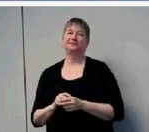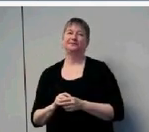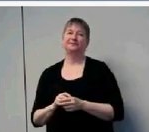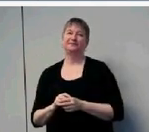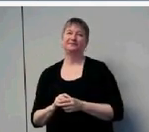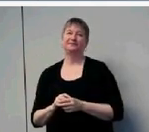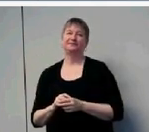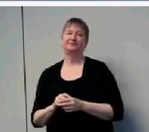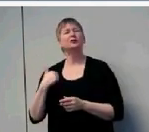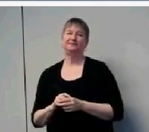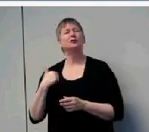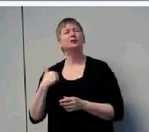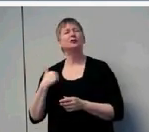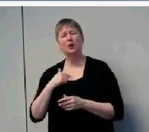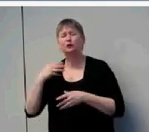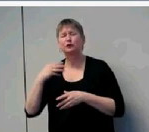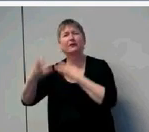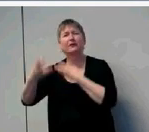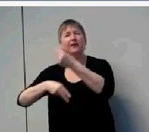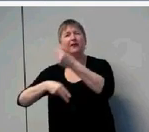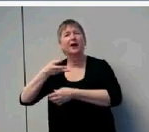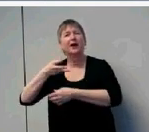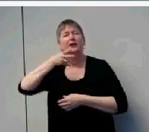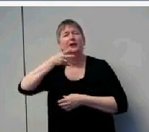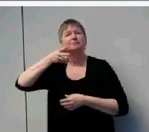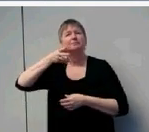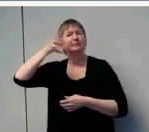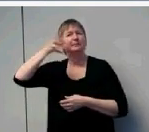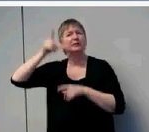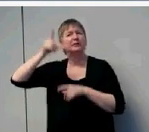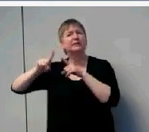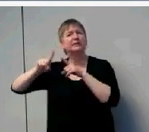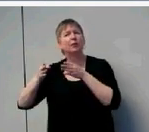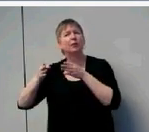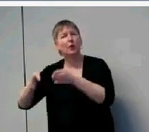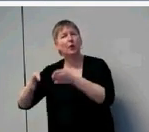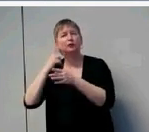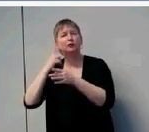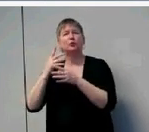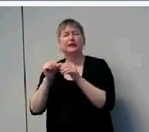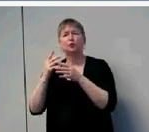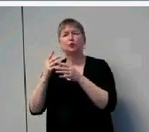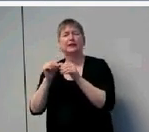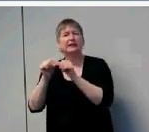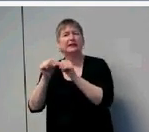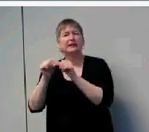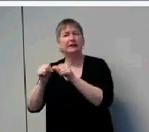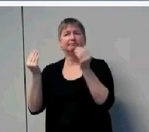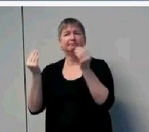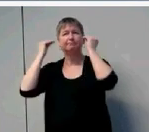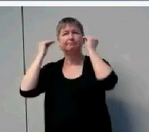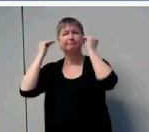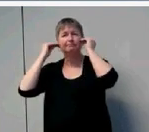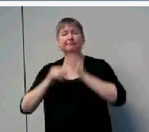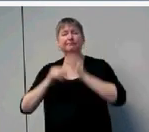to a variety of possible resources for retention. And we find those may need to